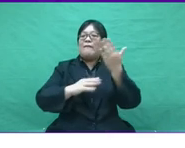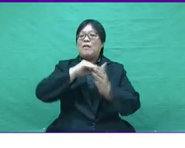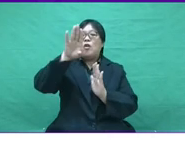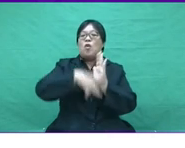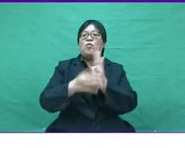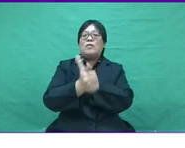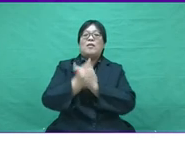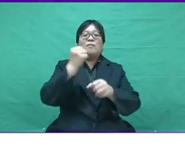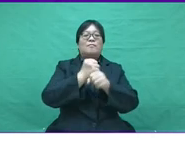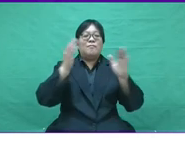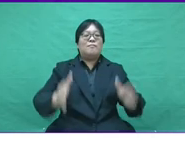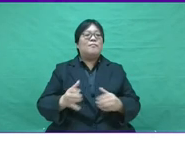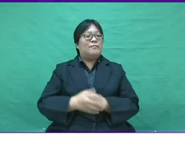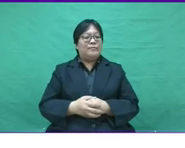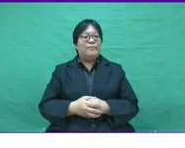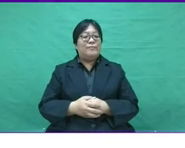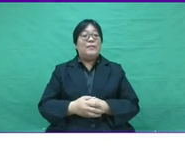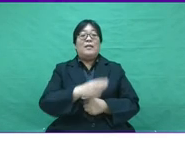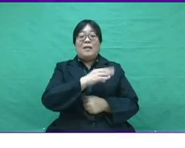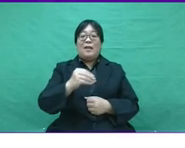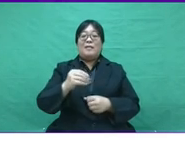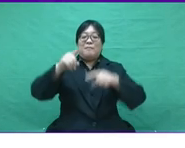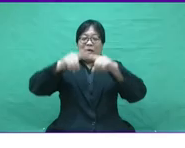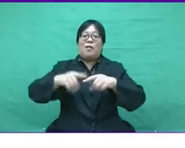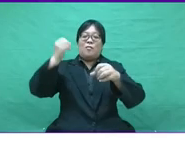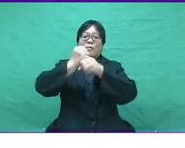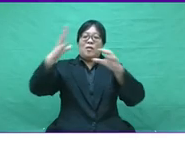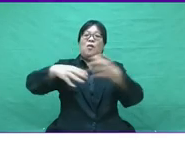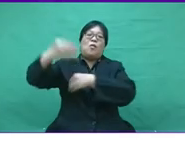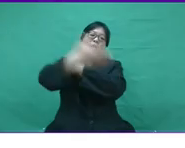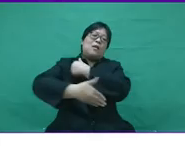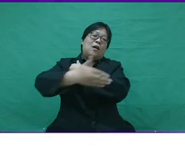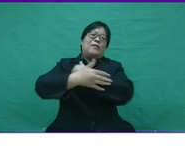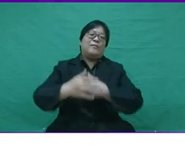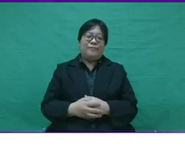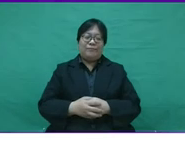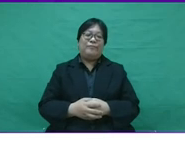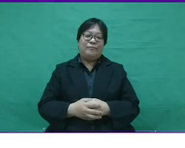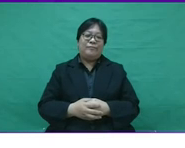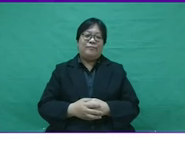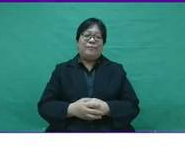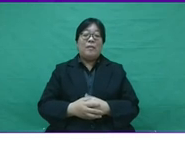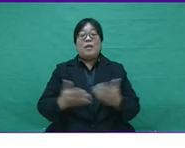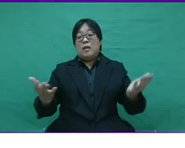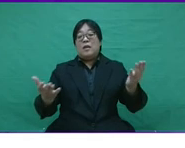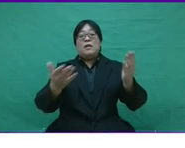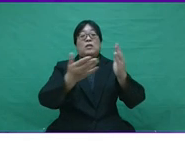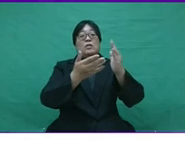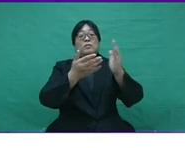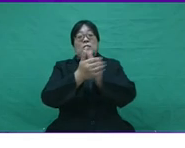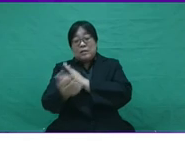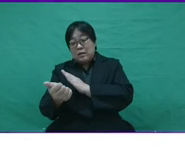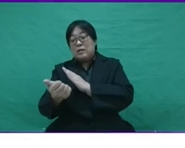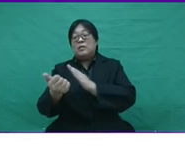reliant on semi and low skilled employees and foreign laborers.